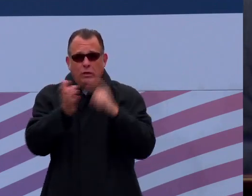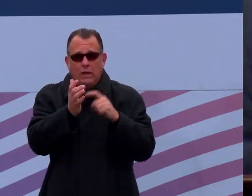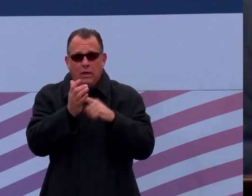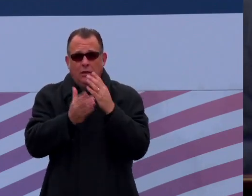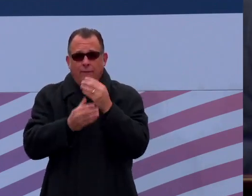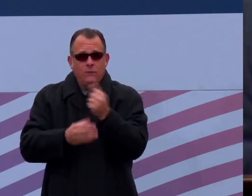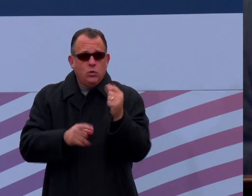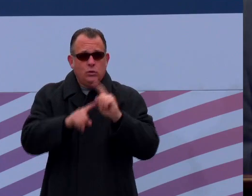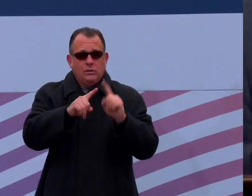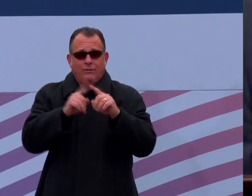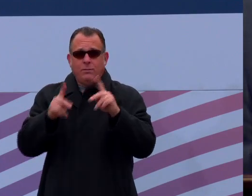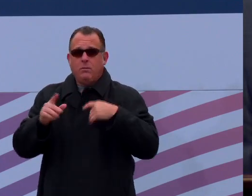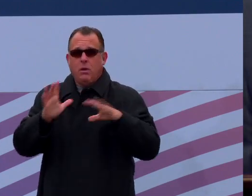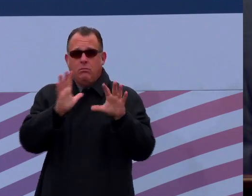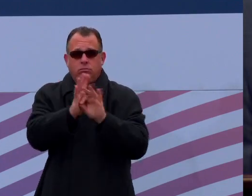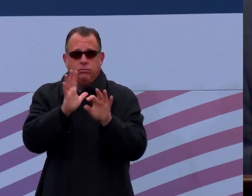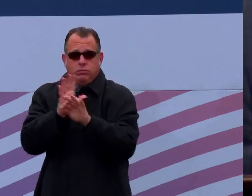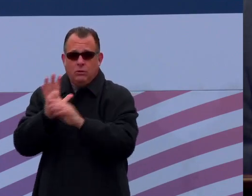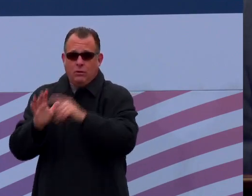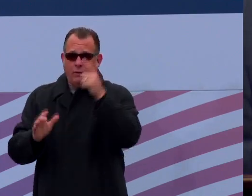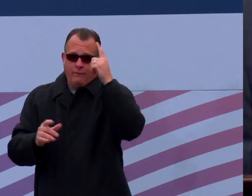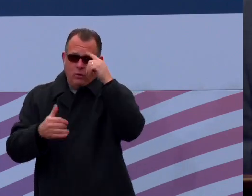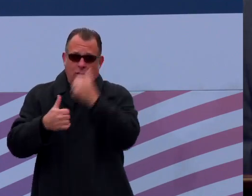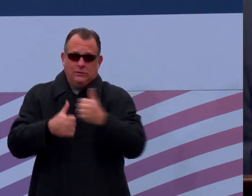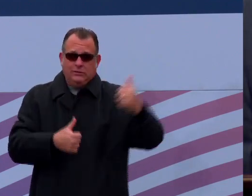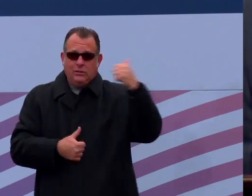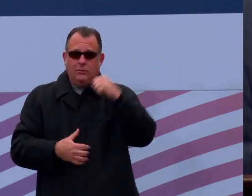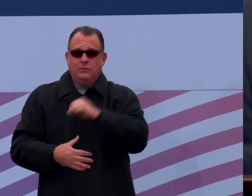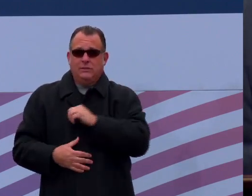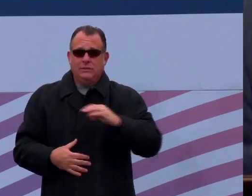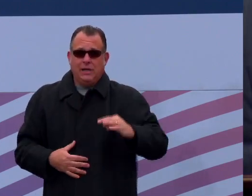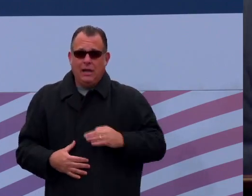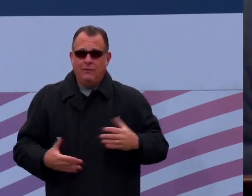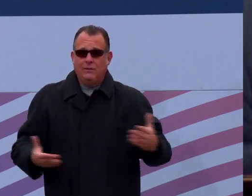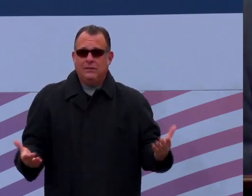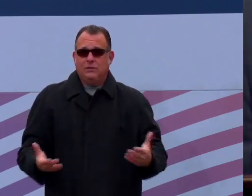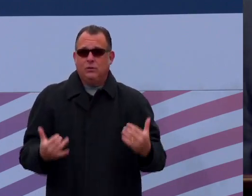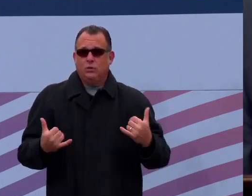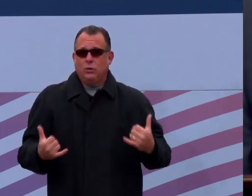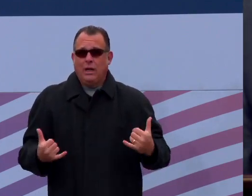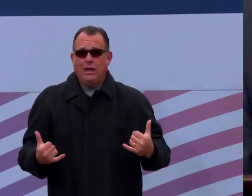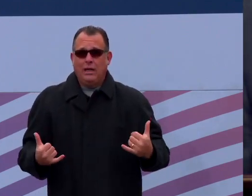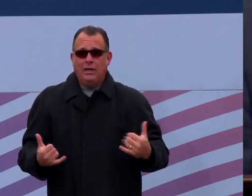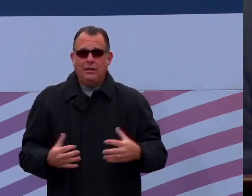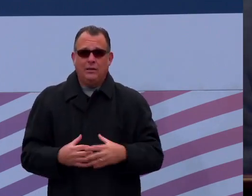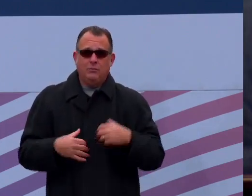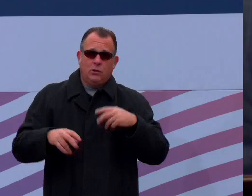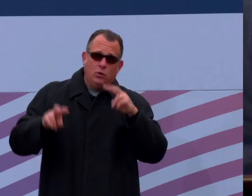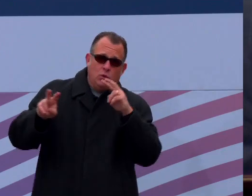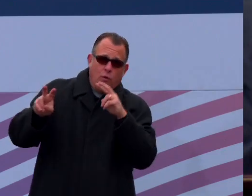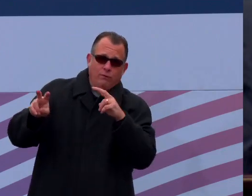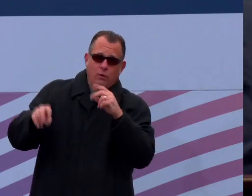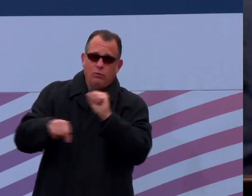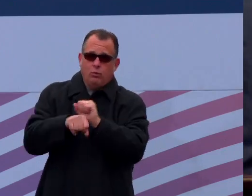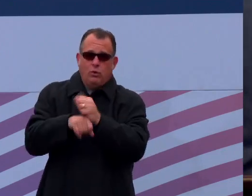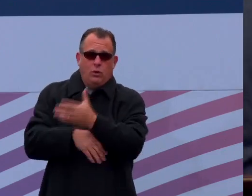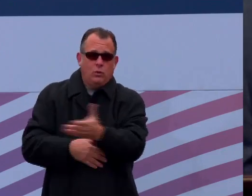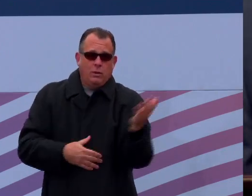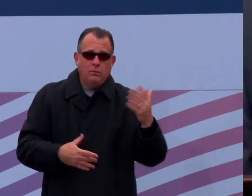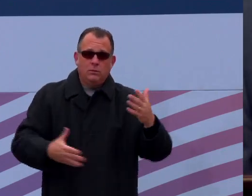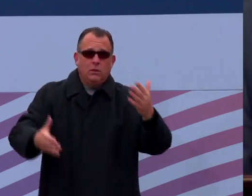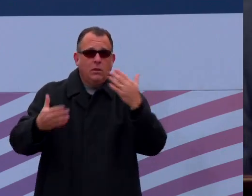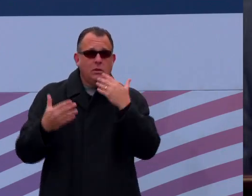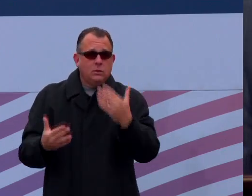designees and members of his senior staff who are also joining us here today. We look forward to working with each of you. Thank you, Madam President.